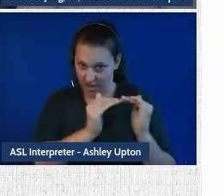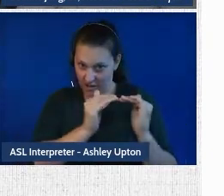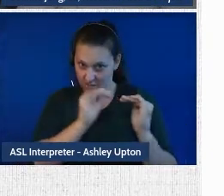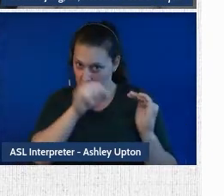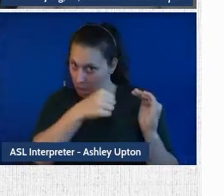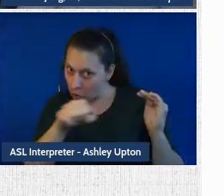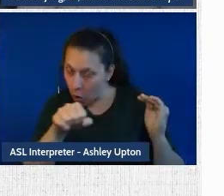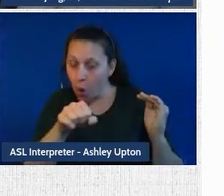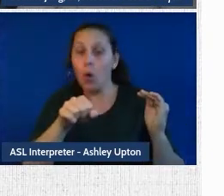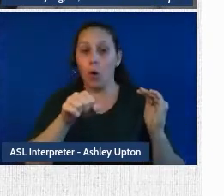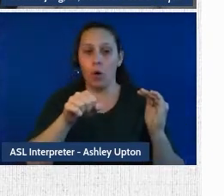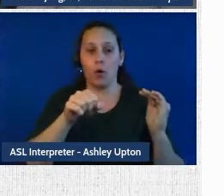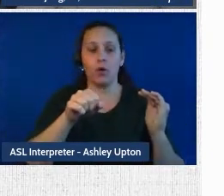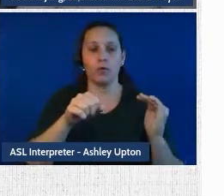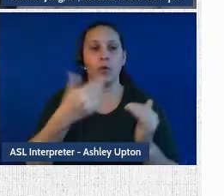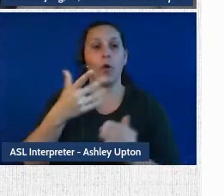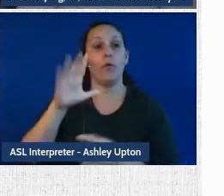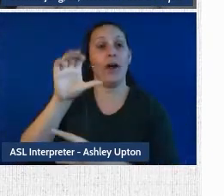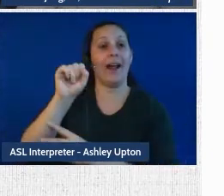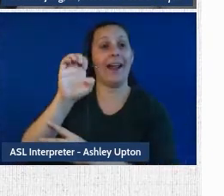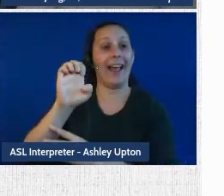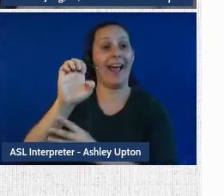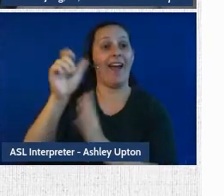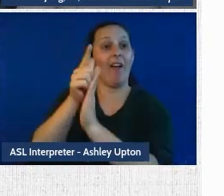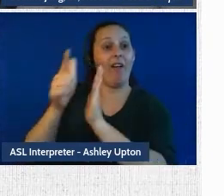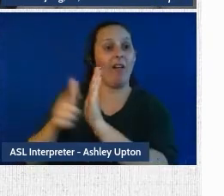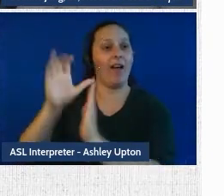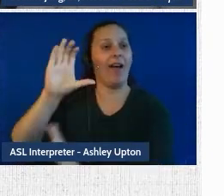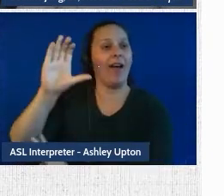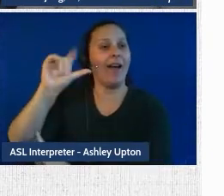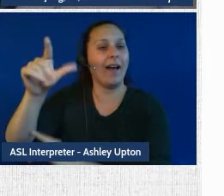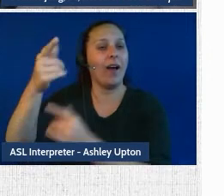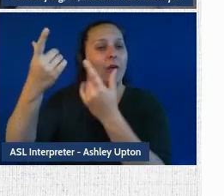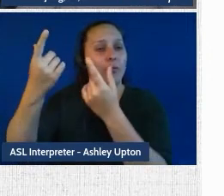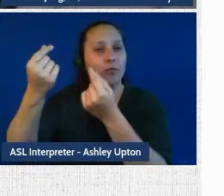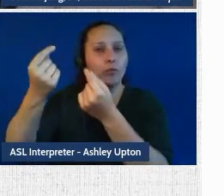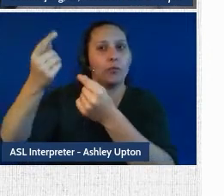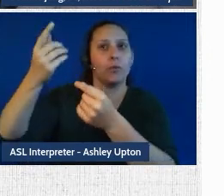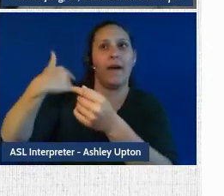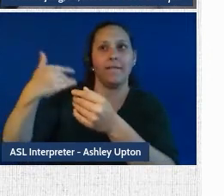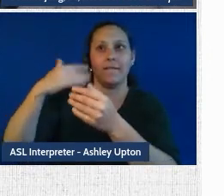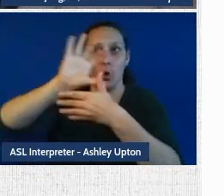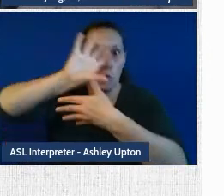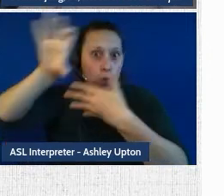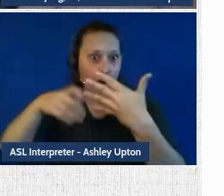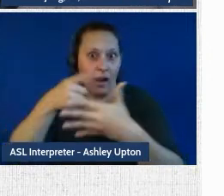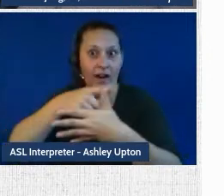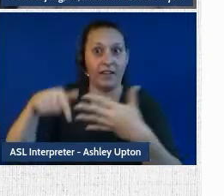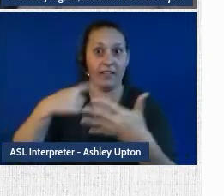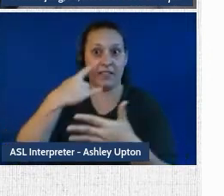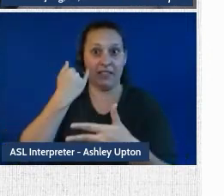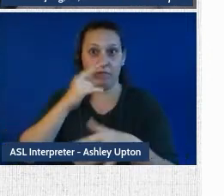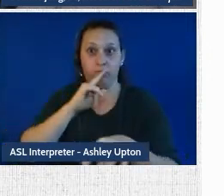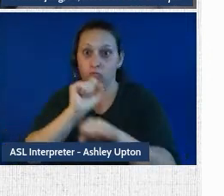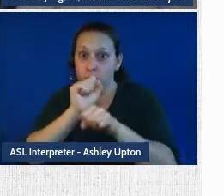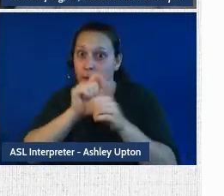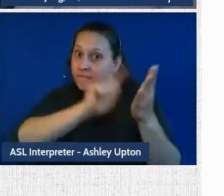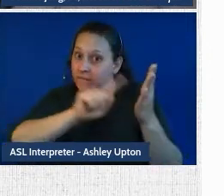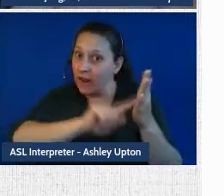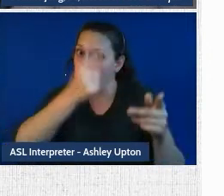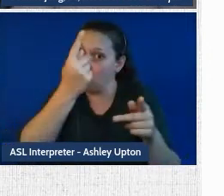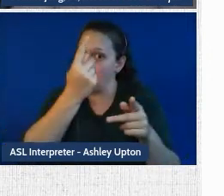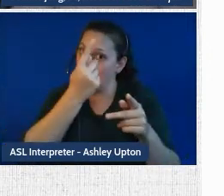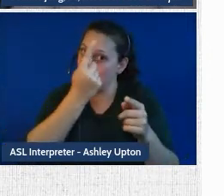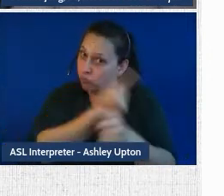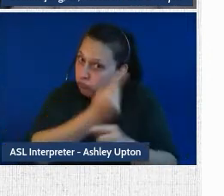from case law, Cal has identified criteria to assess whether an investigation has been conducted properly. So for